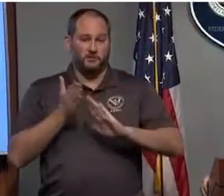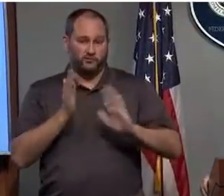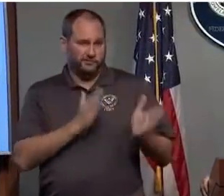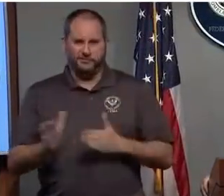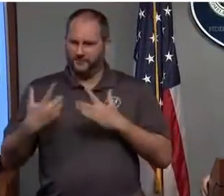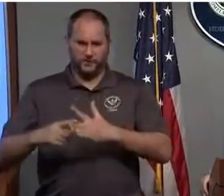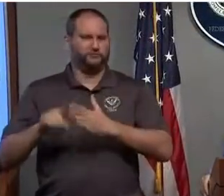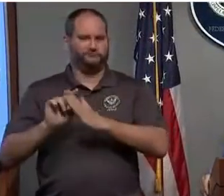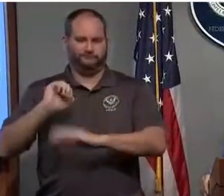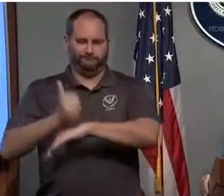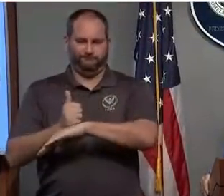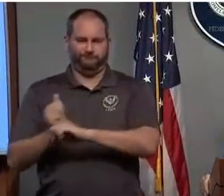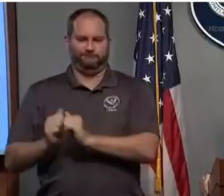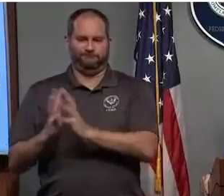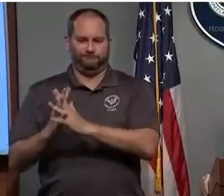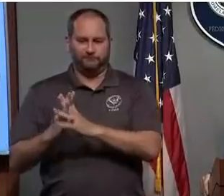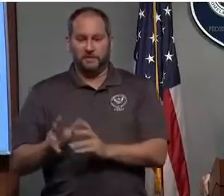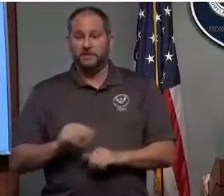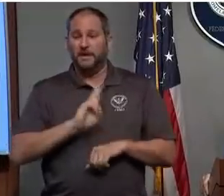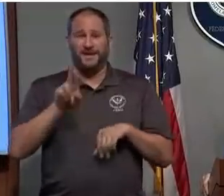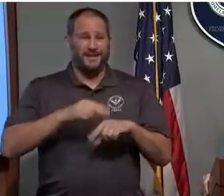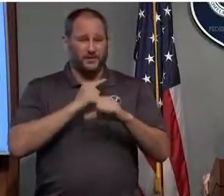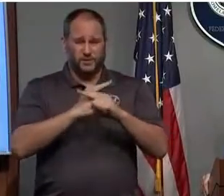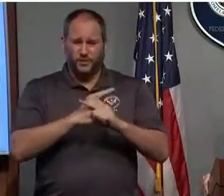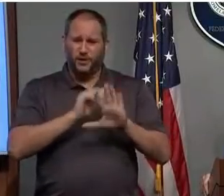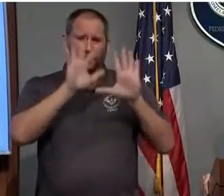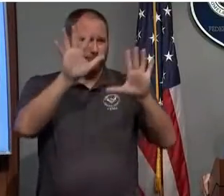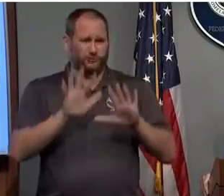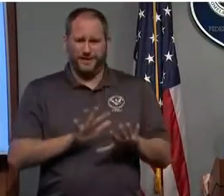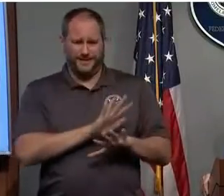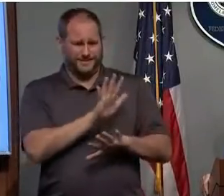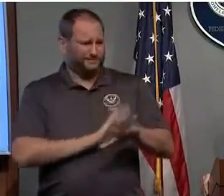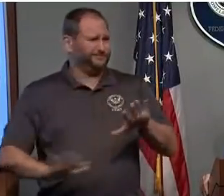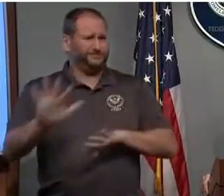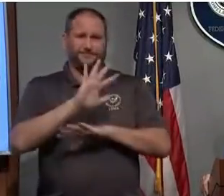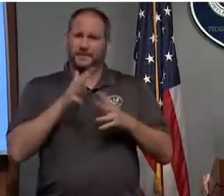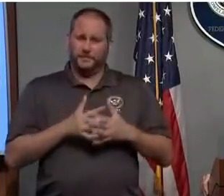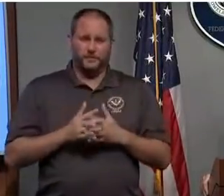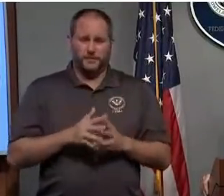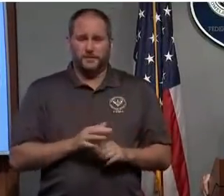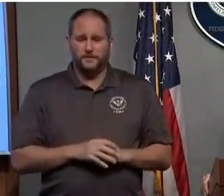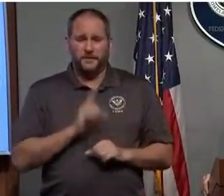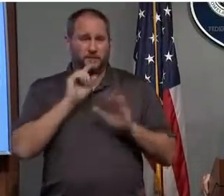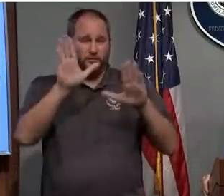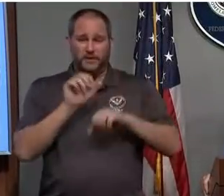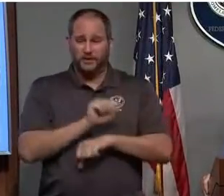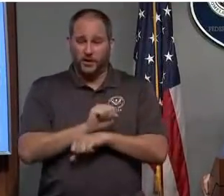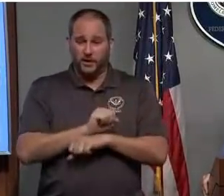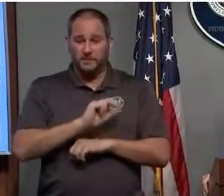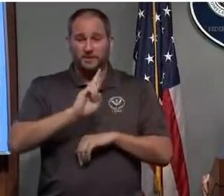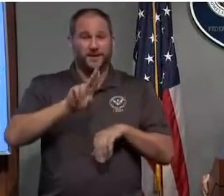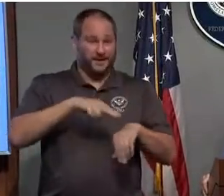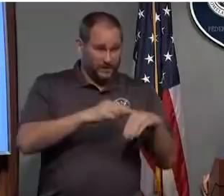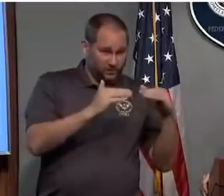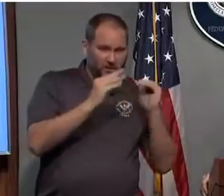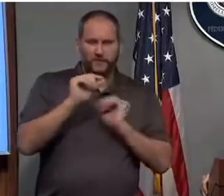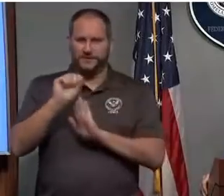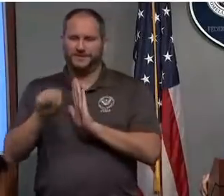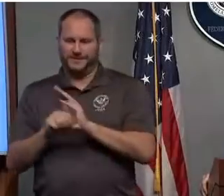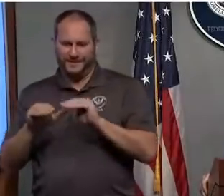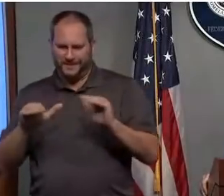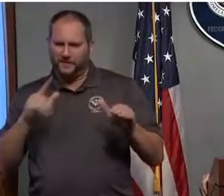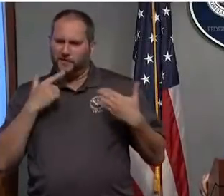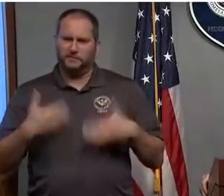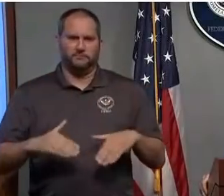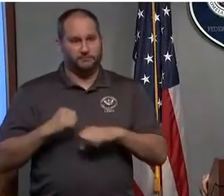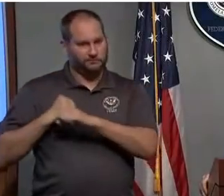across our nation, and they just do a wonderful job both at the national level and also their state duty of protecting the